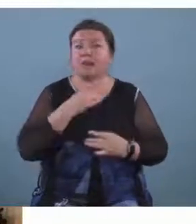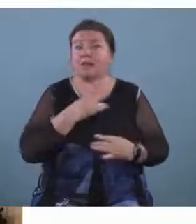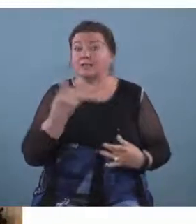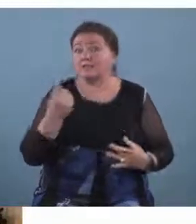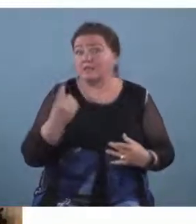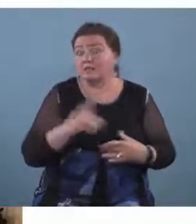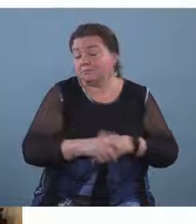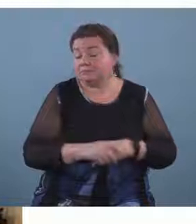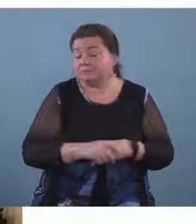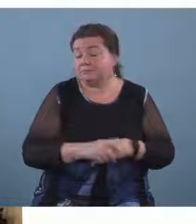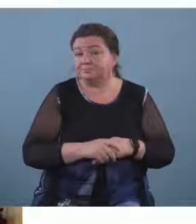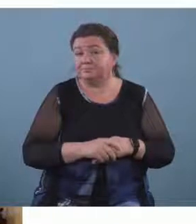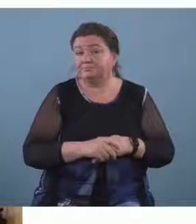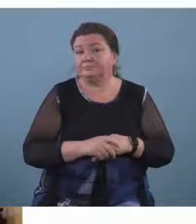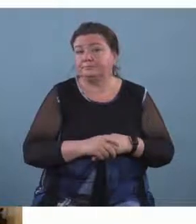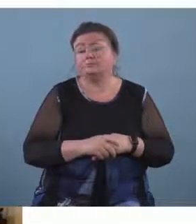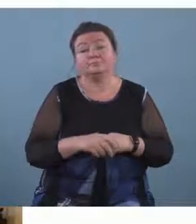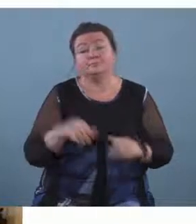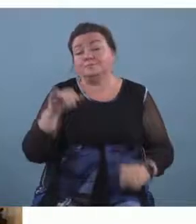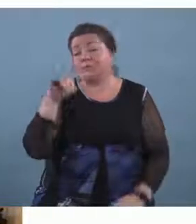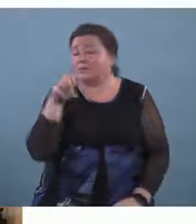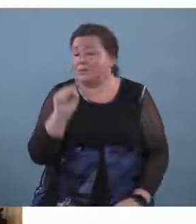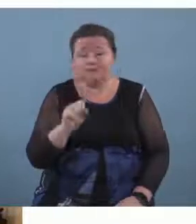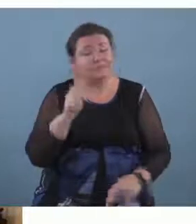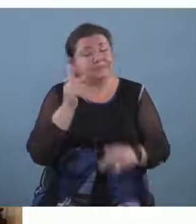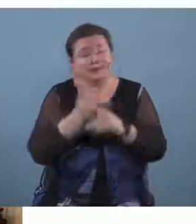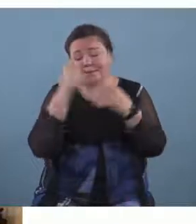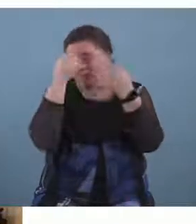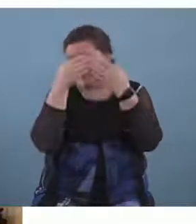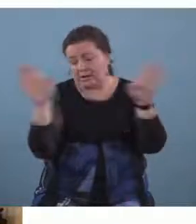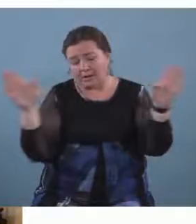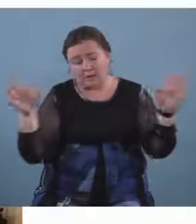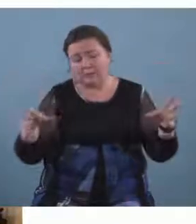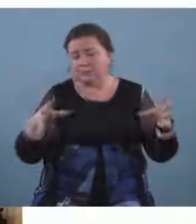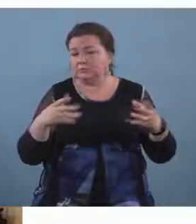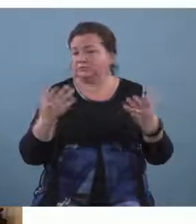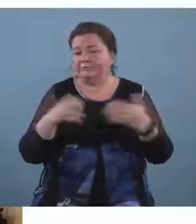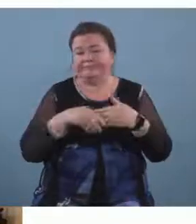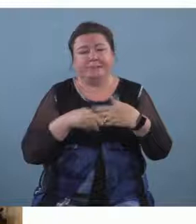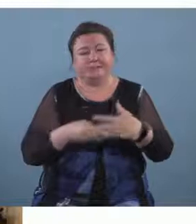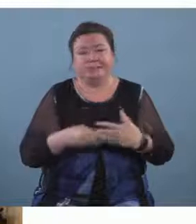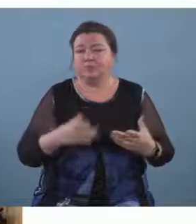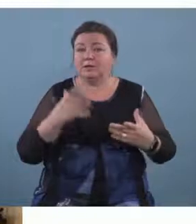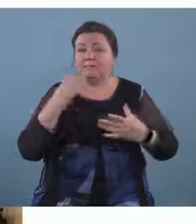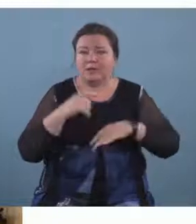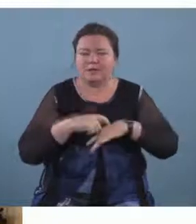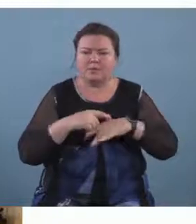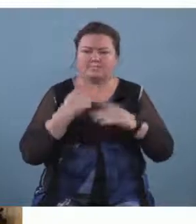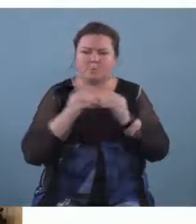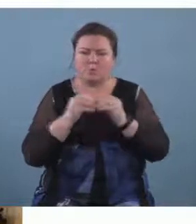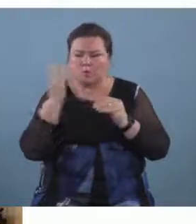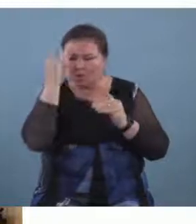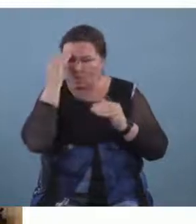so yes you need to keep an open mind i think as time goes on you start to be aware of